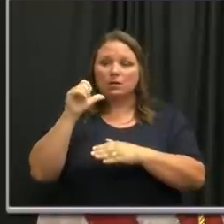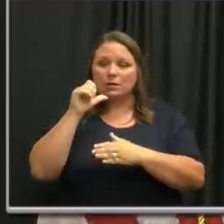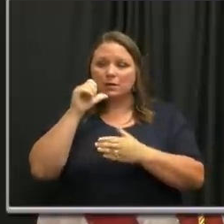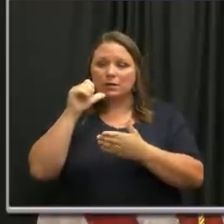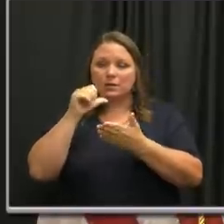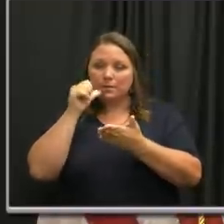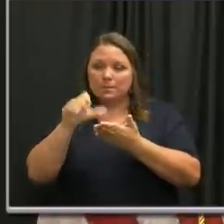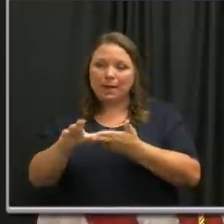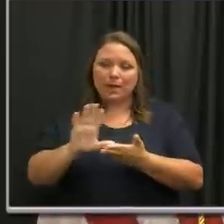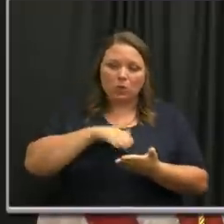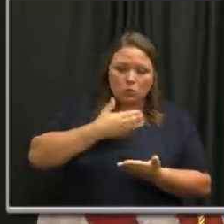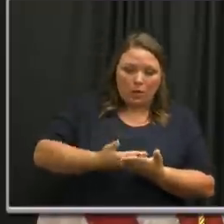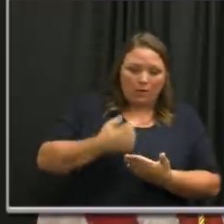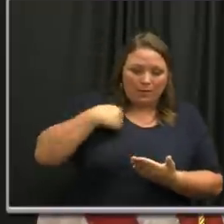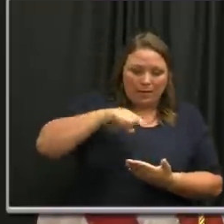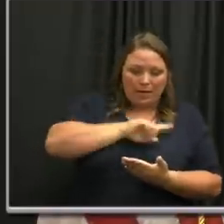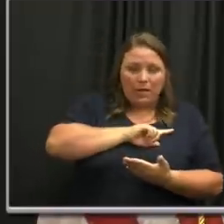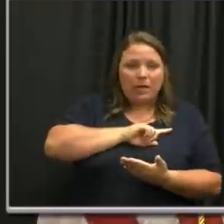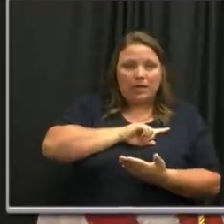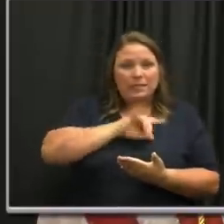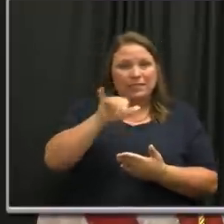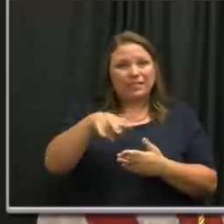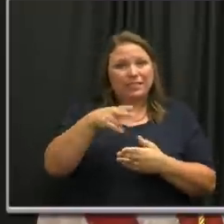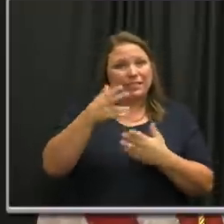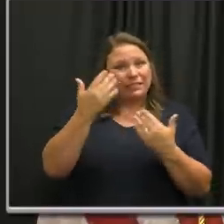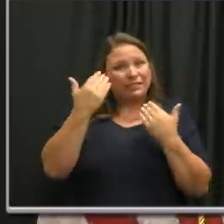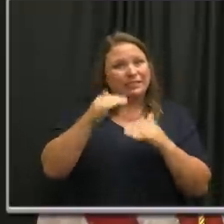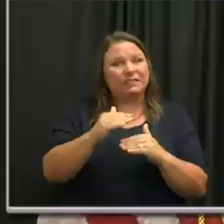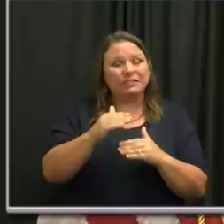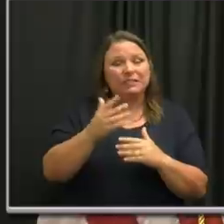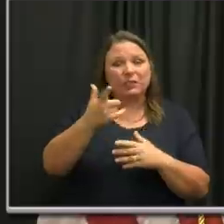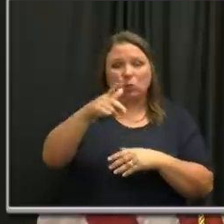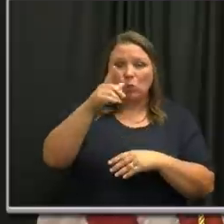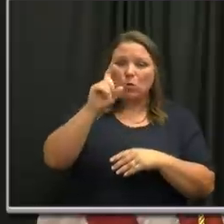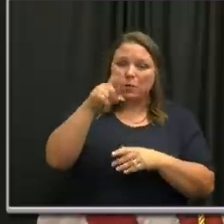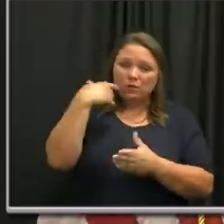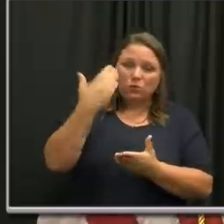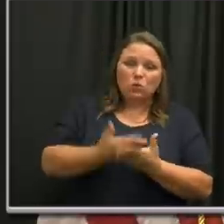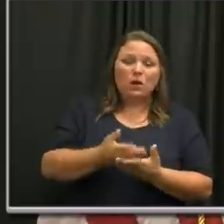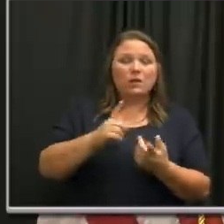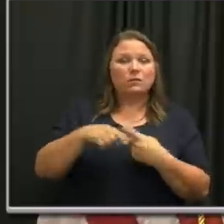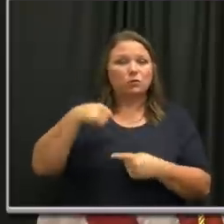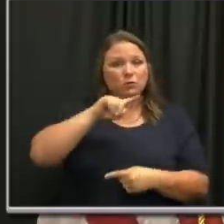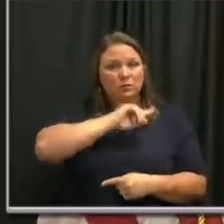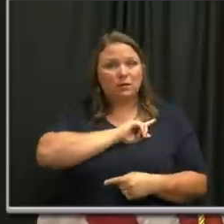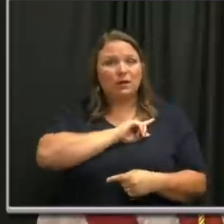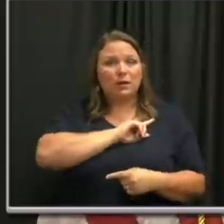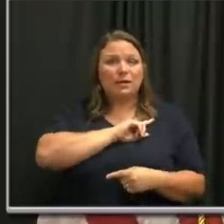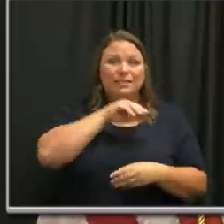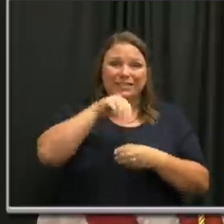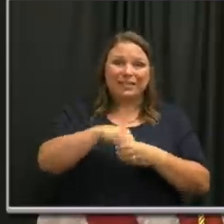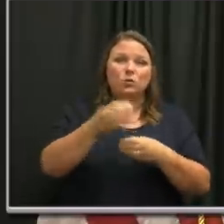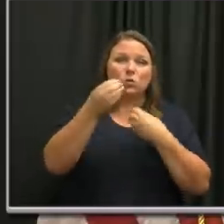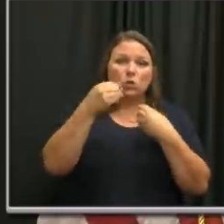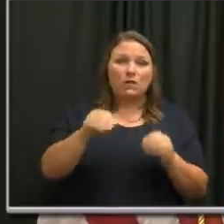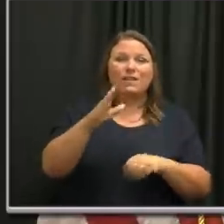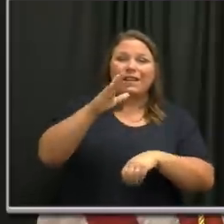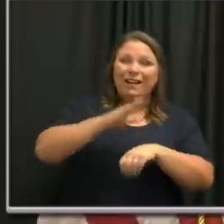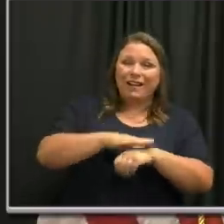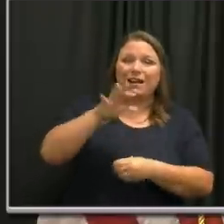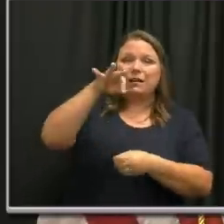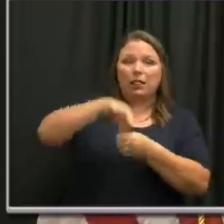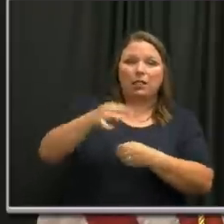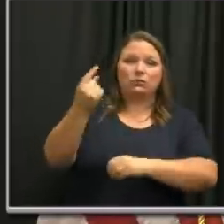us. So that's a pretty short window. Your ballot has to be received in our office on